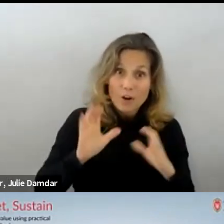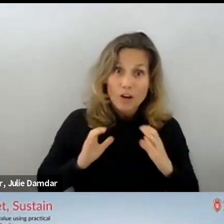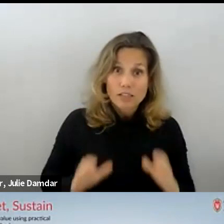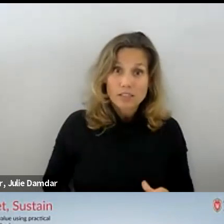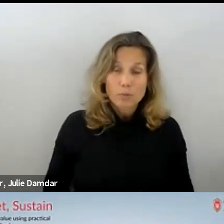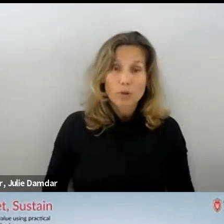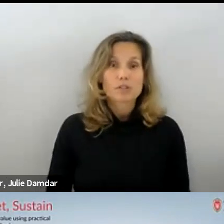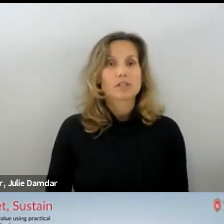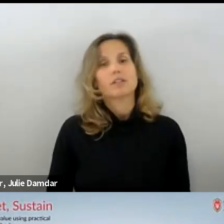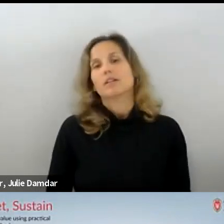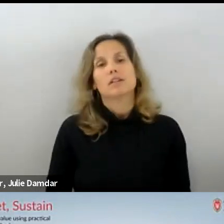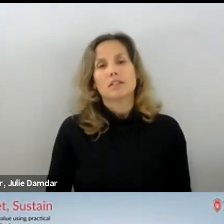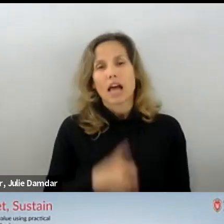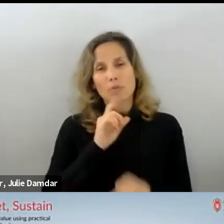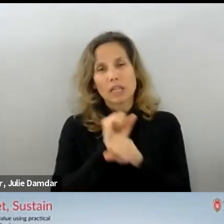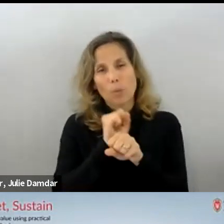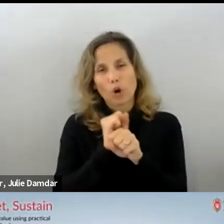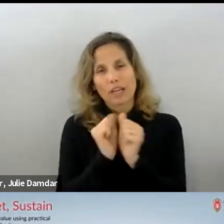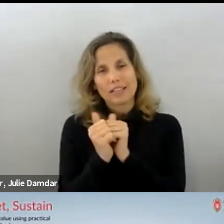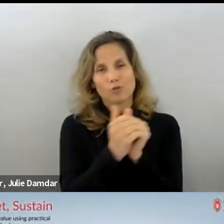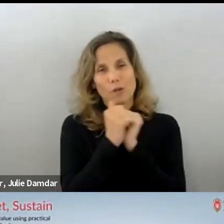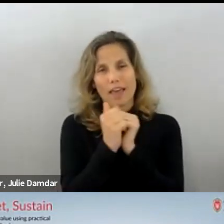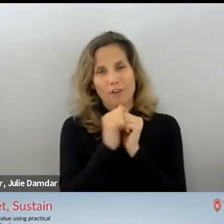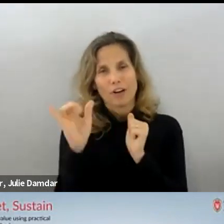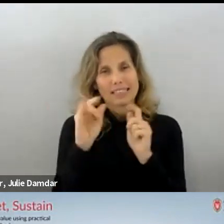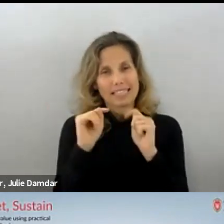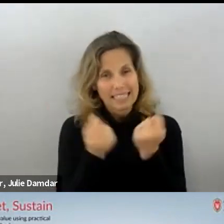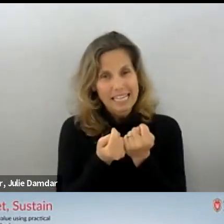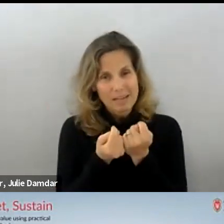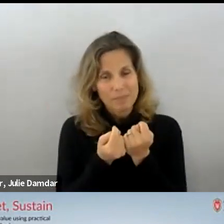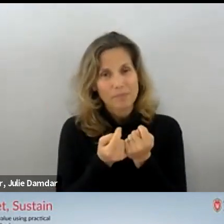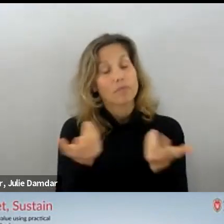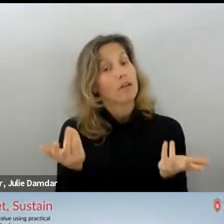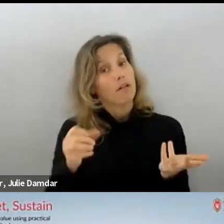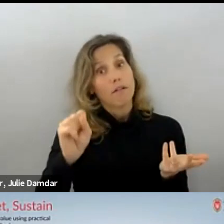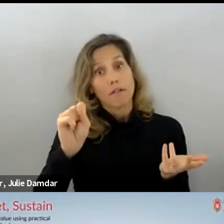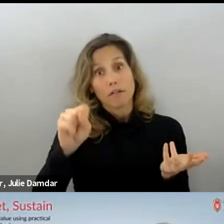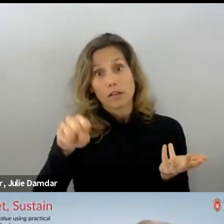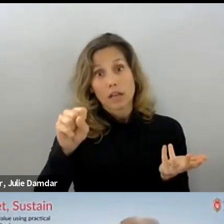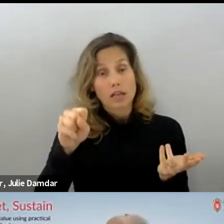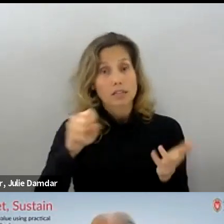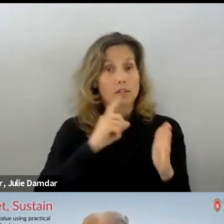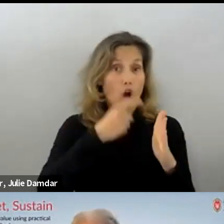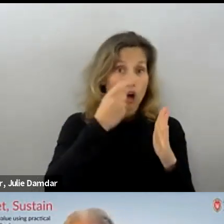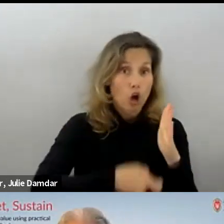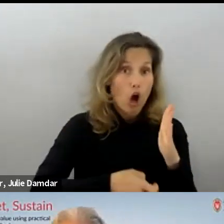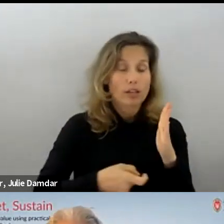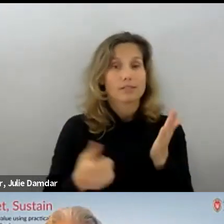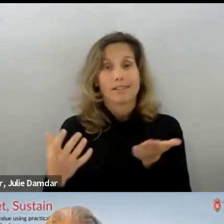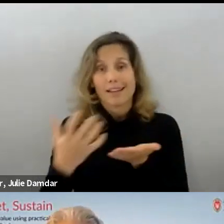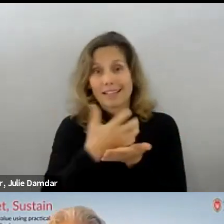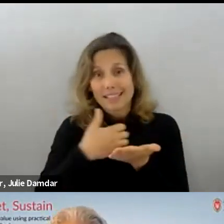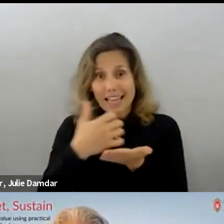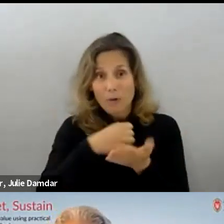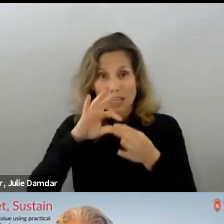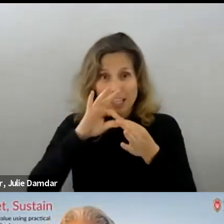really working together as a team to do that. And yes, cost, salary associated with these individuals is going